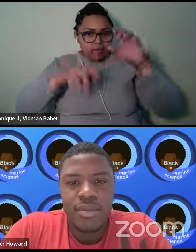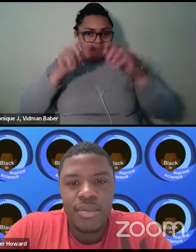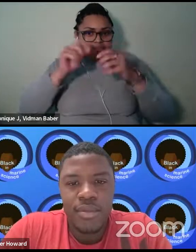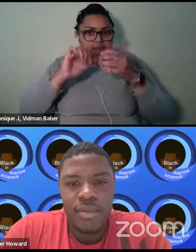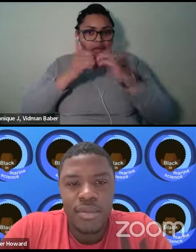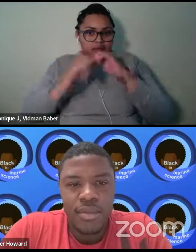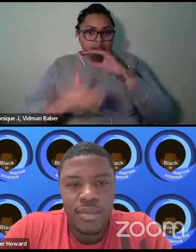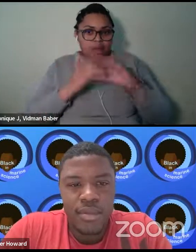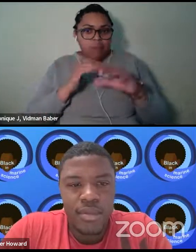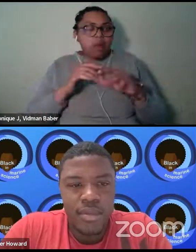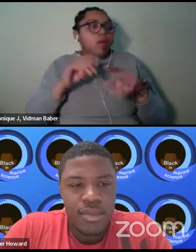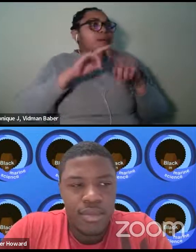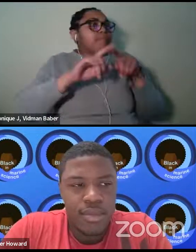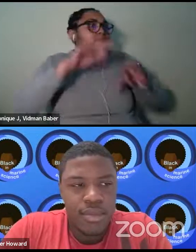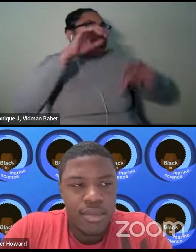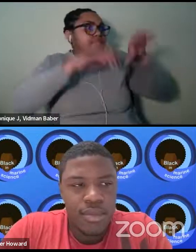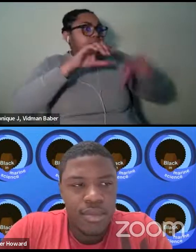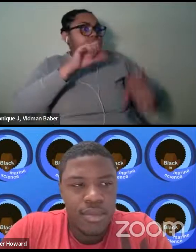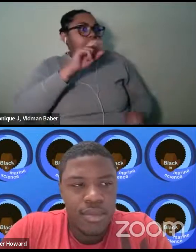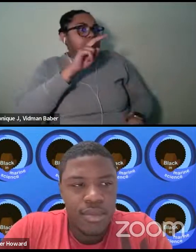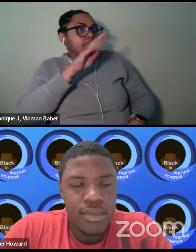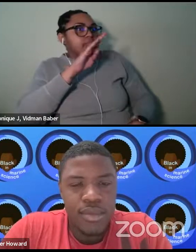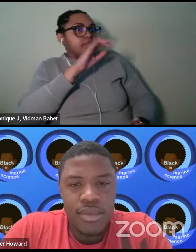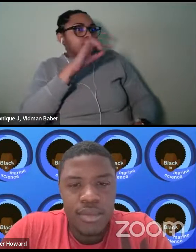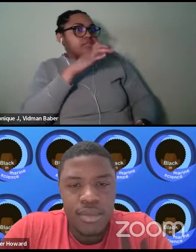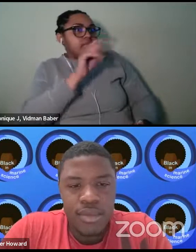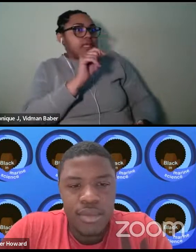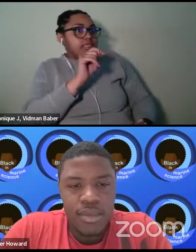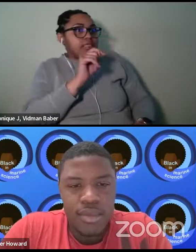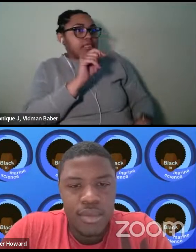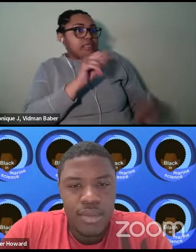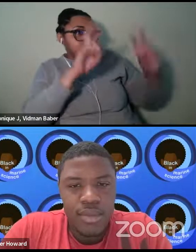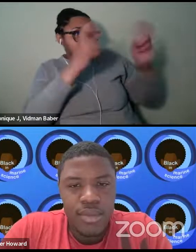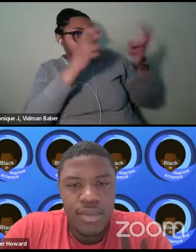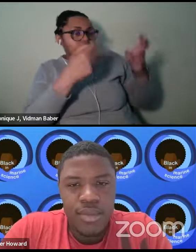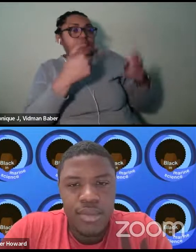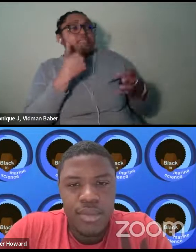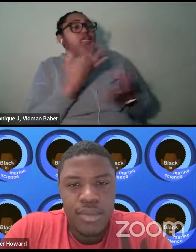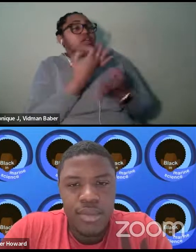put in the subject line that you're getting the free giveaway, and we will get you your book.